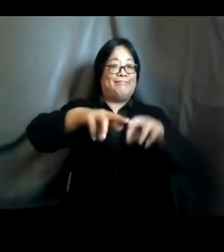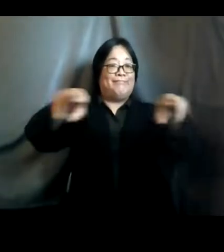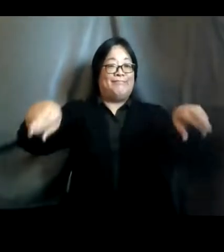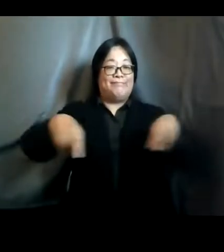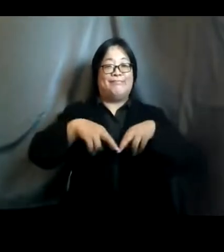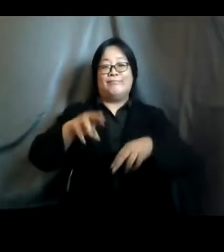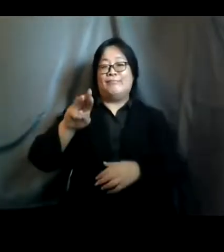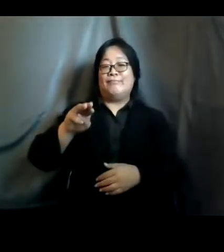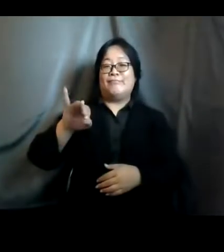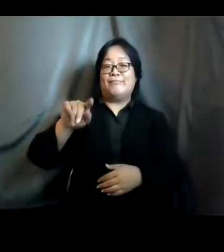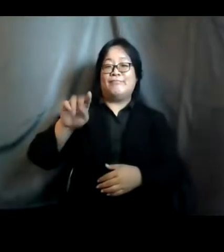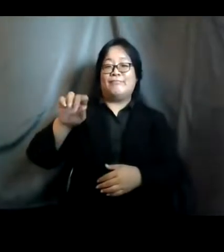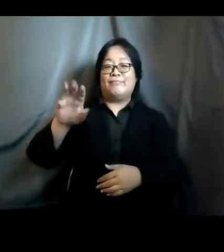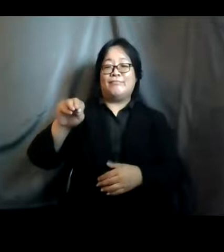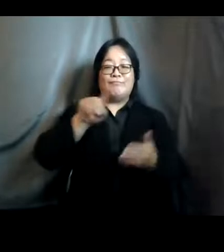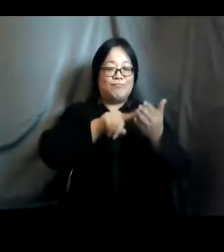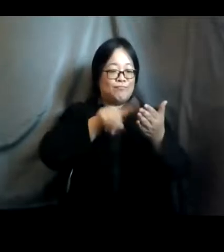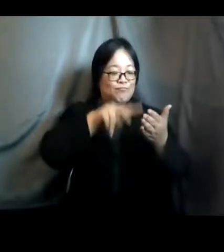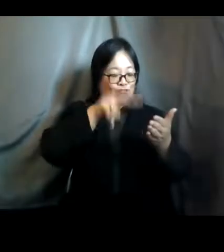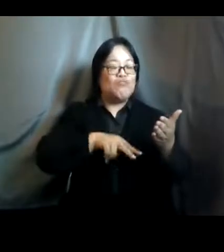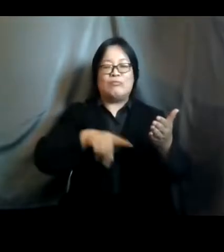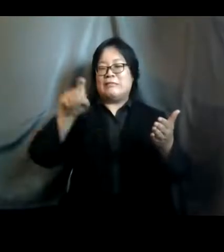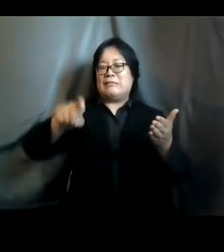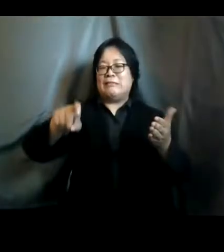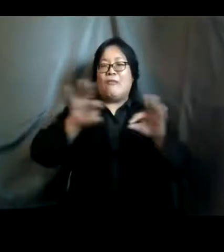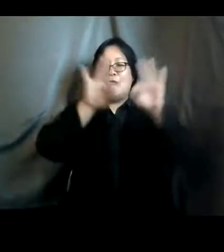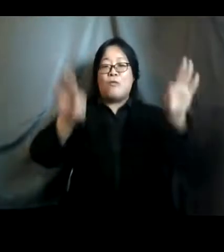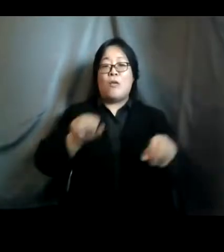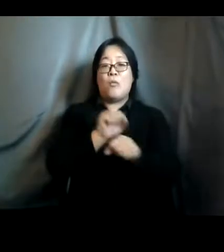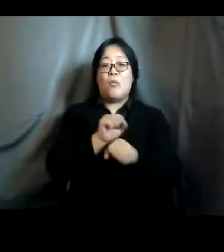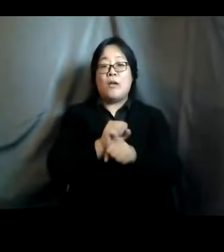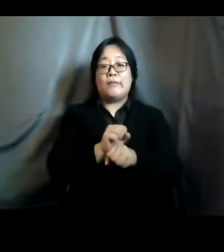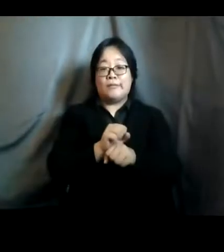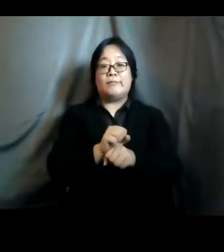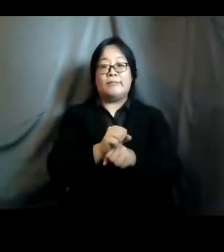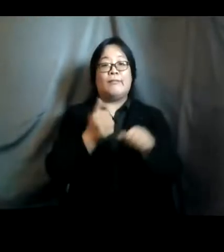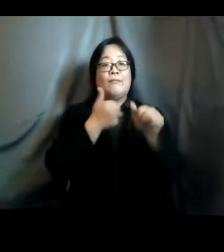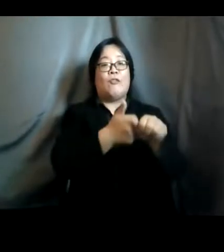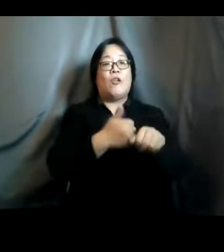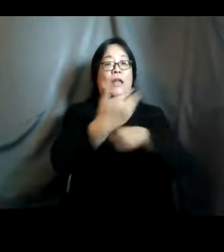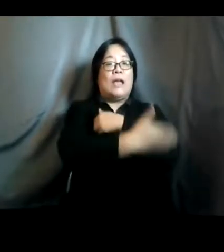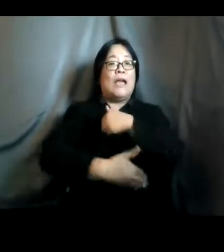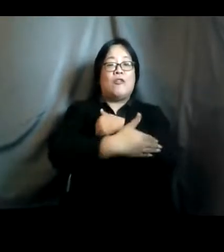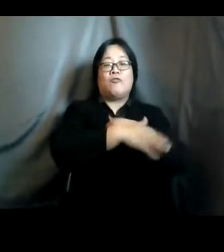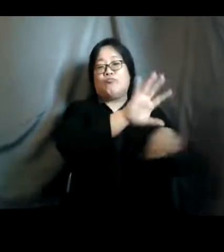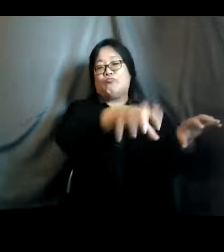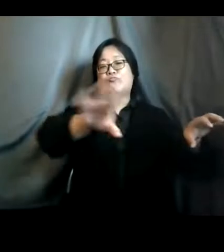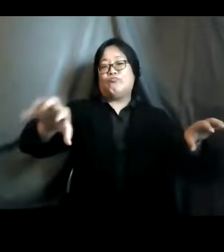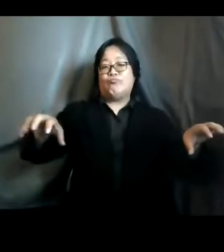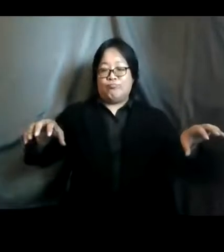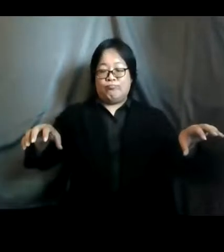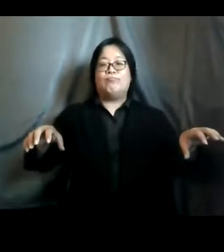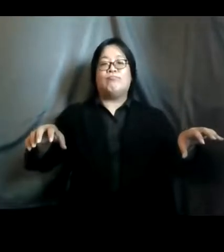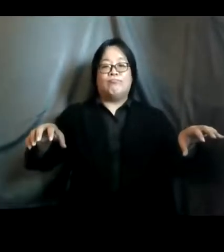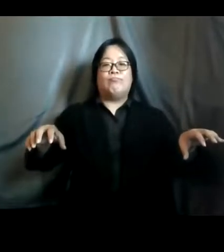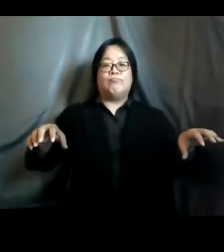was held and as an indicator framework for actually all of the uh countries in the region to kind of um uh